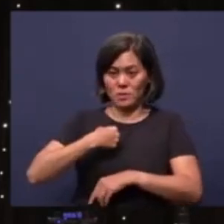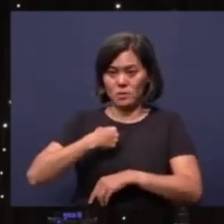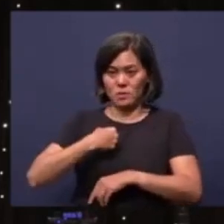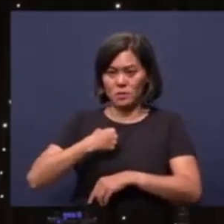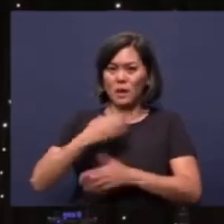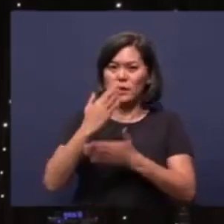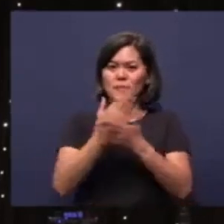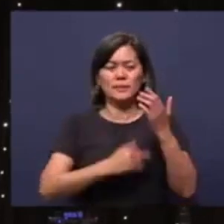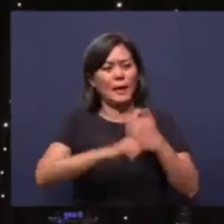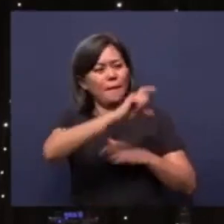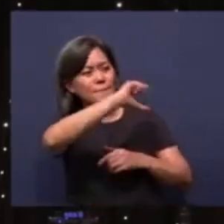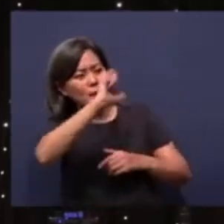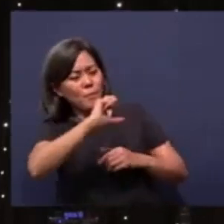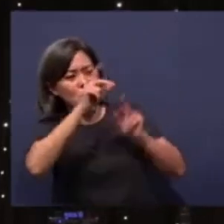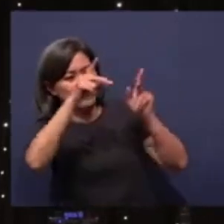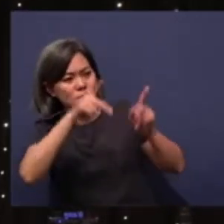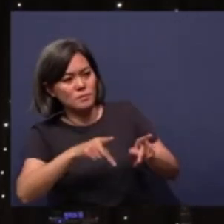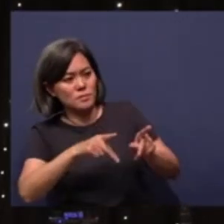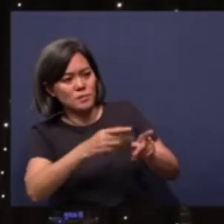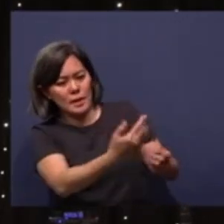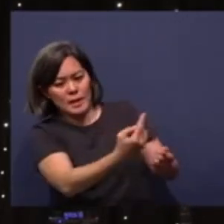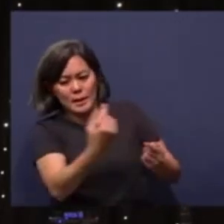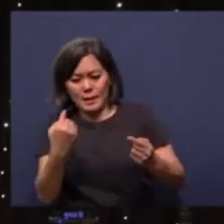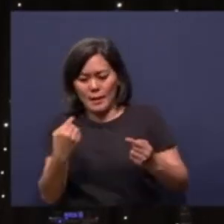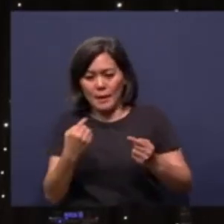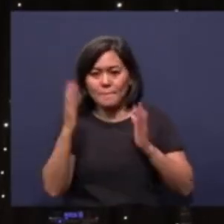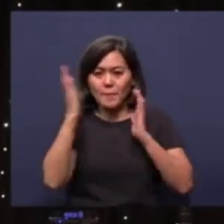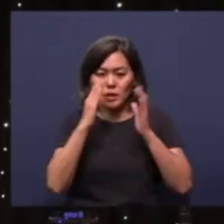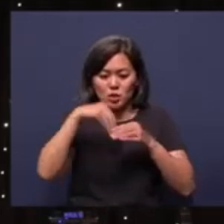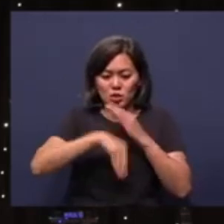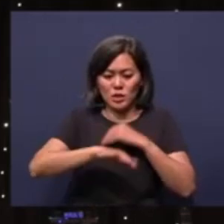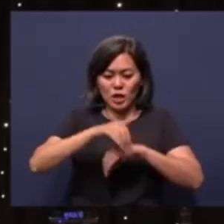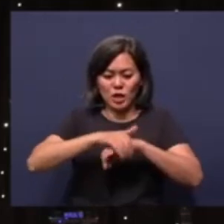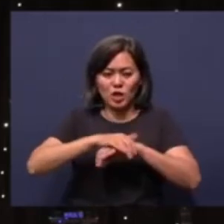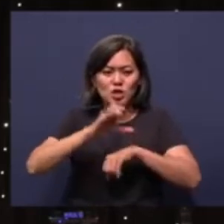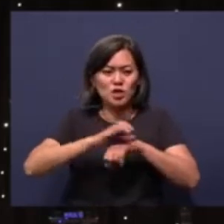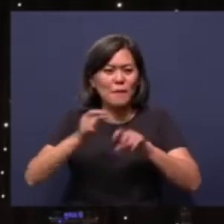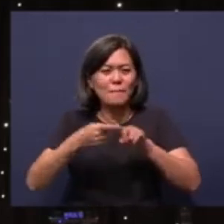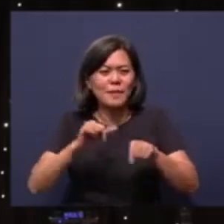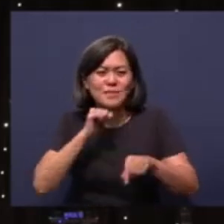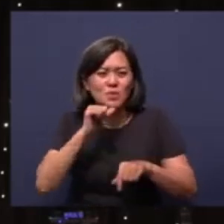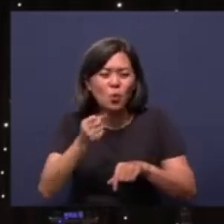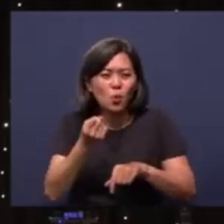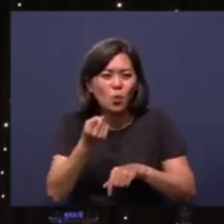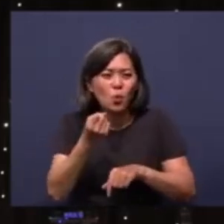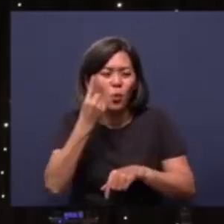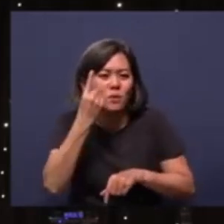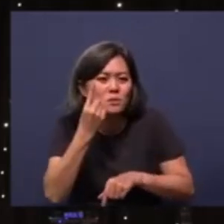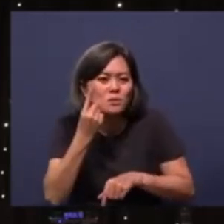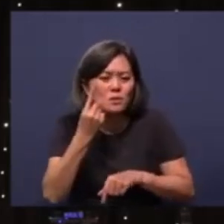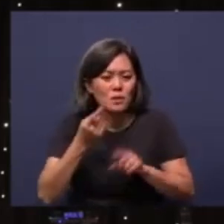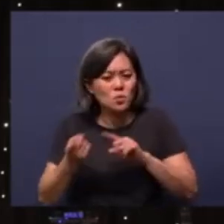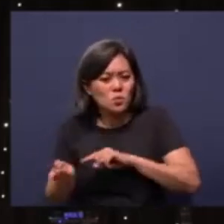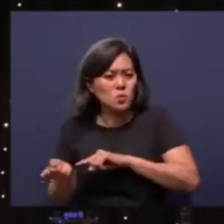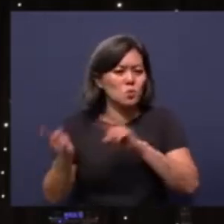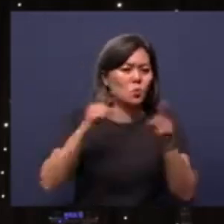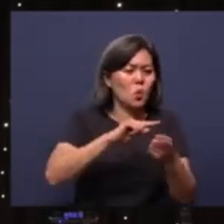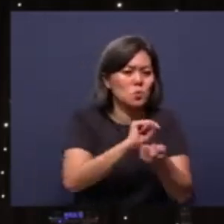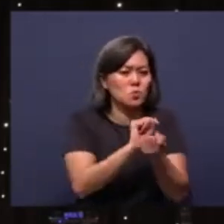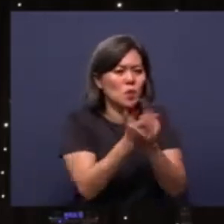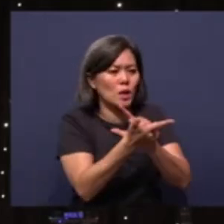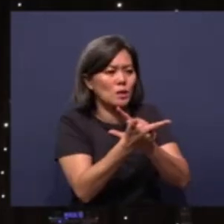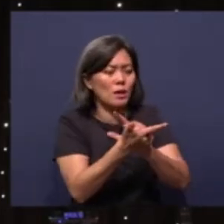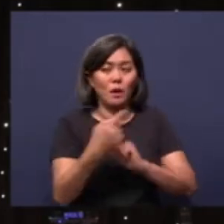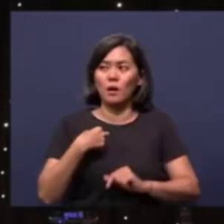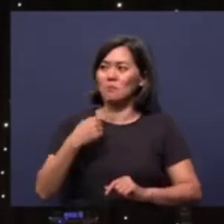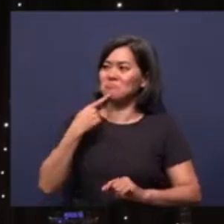some Nepalese coming to – in Malaysia, one of the English churches. They do not understand Nepali. Can you go to translate? I said,